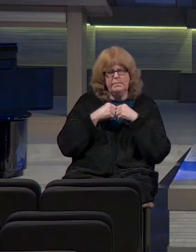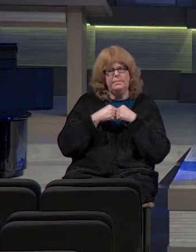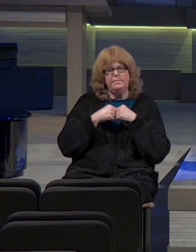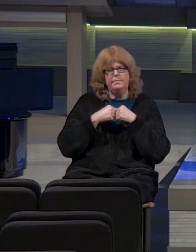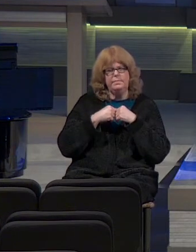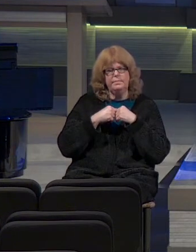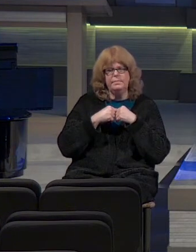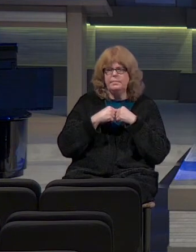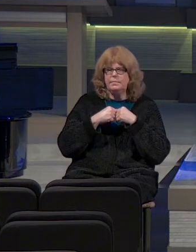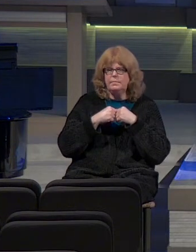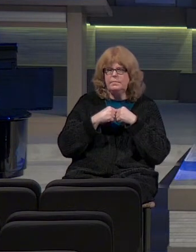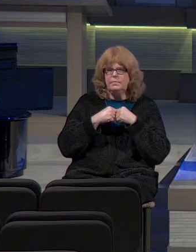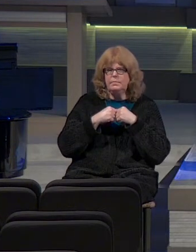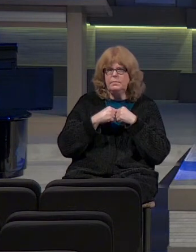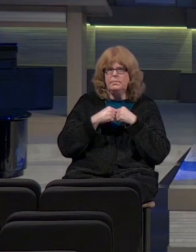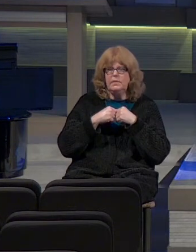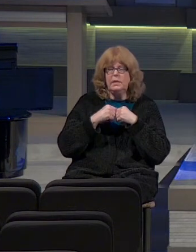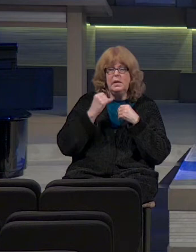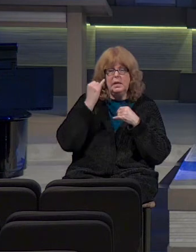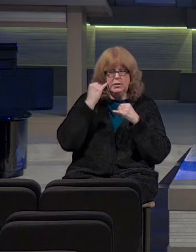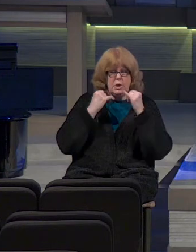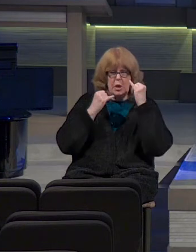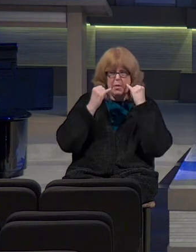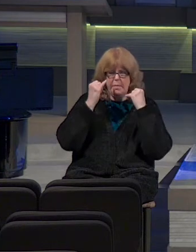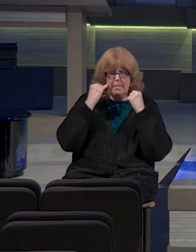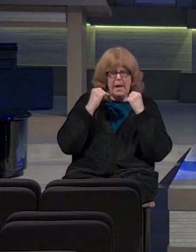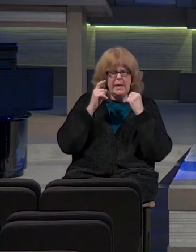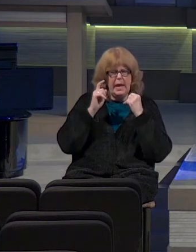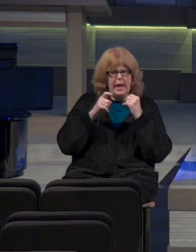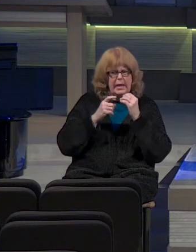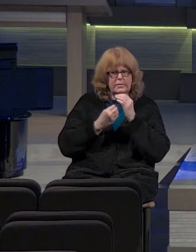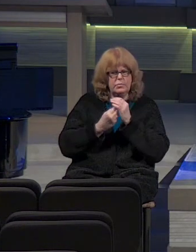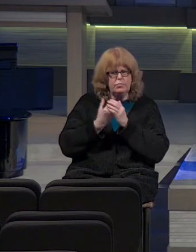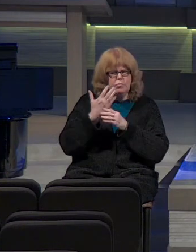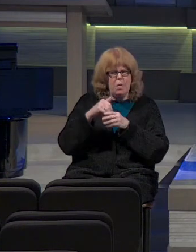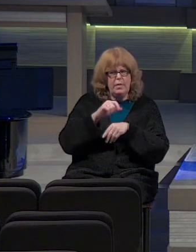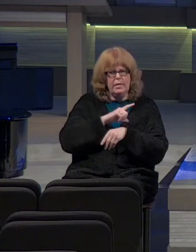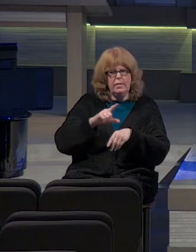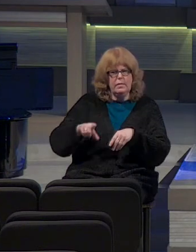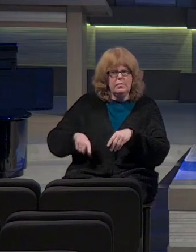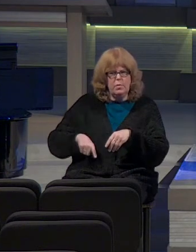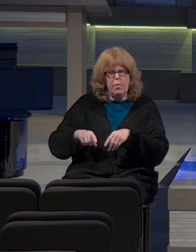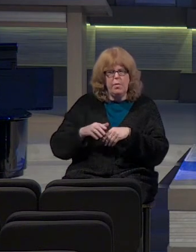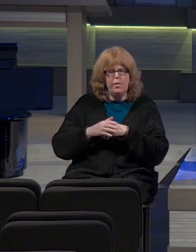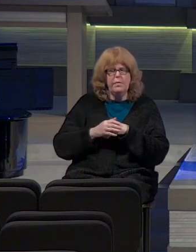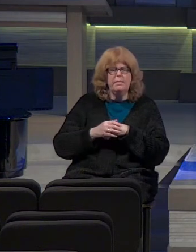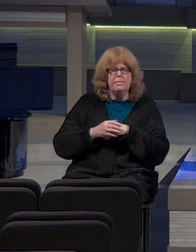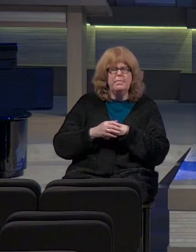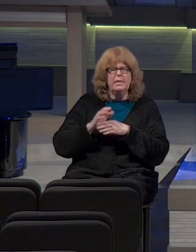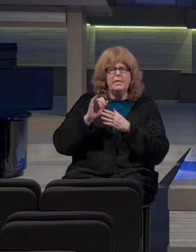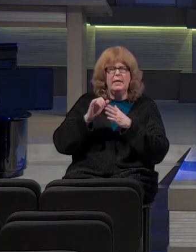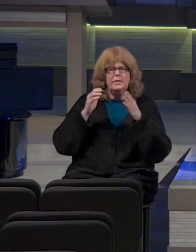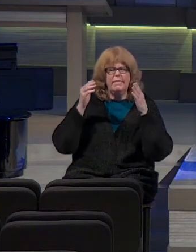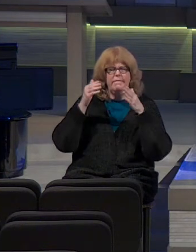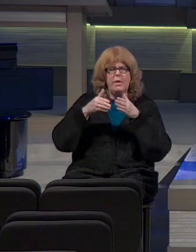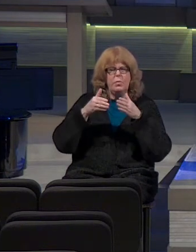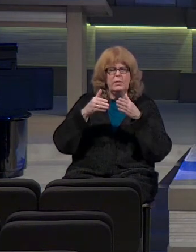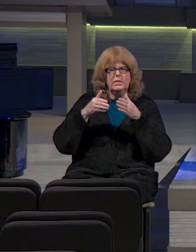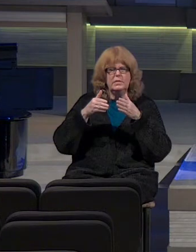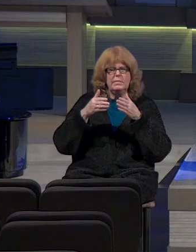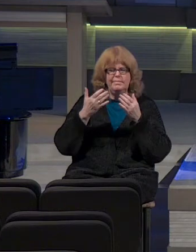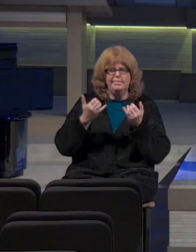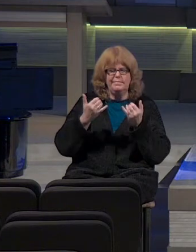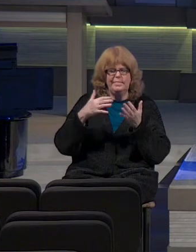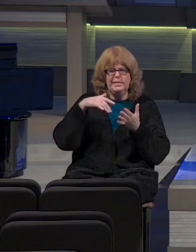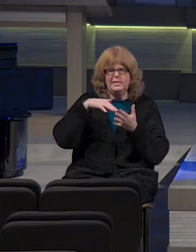Jeremiah is brought by the Lord. And so that really is going to be the focus of this particular